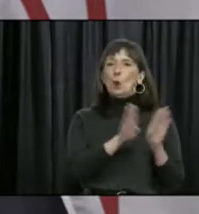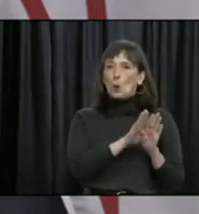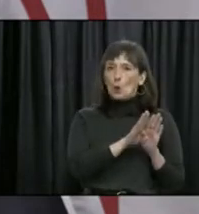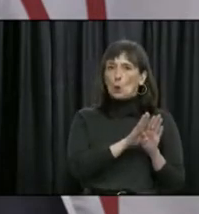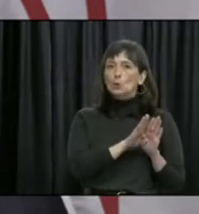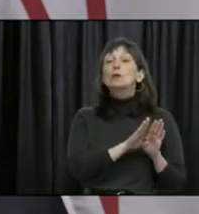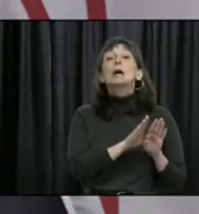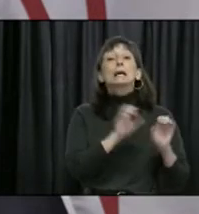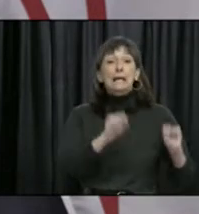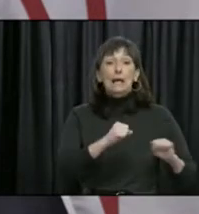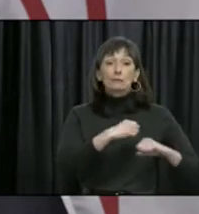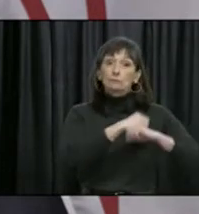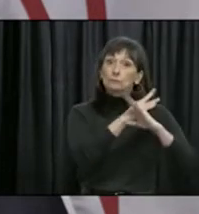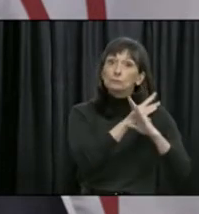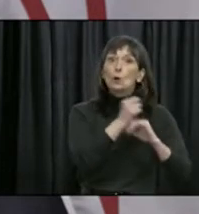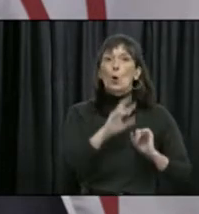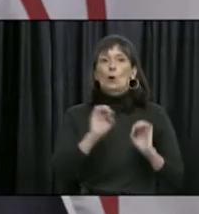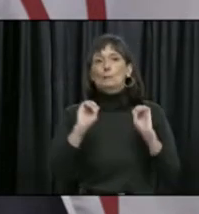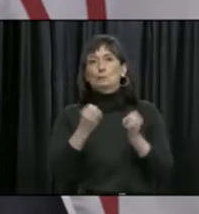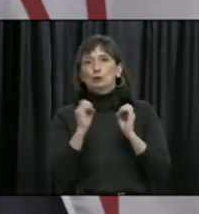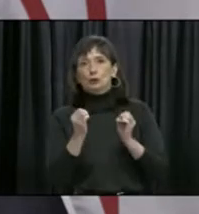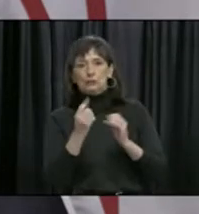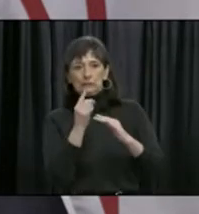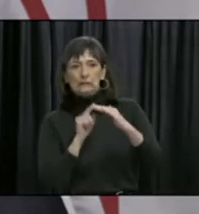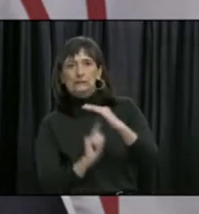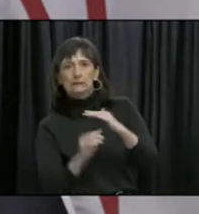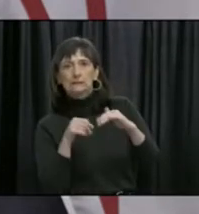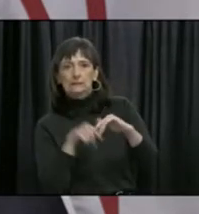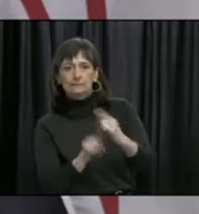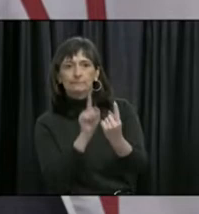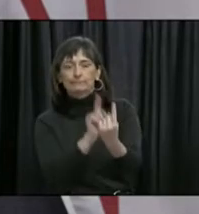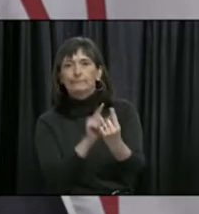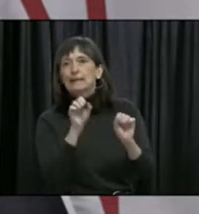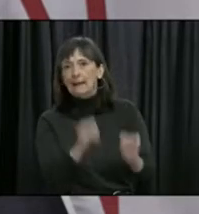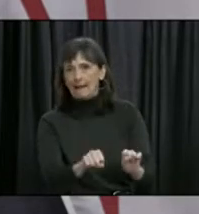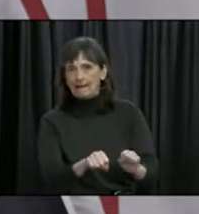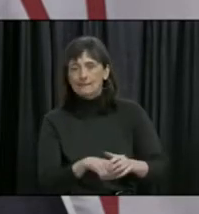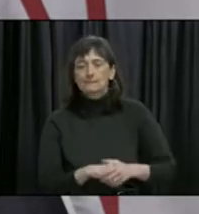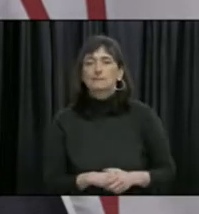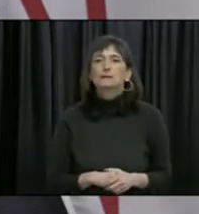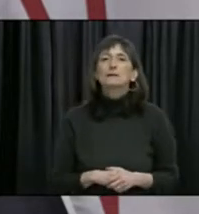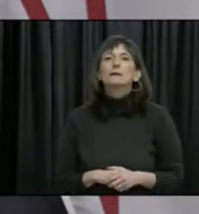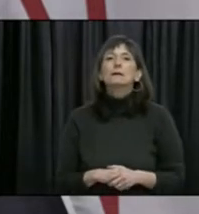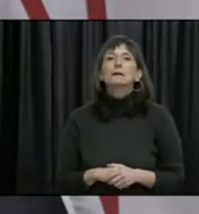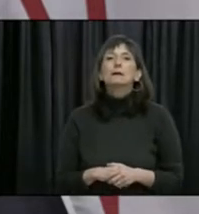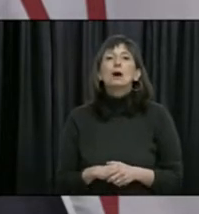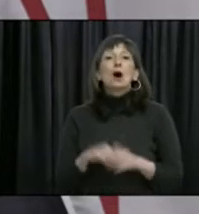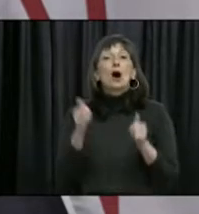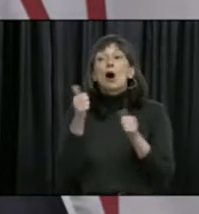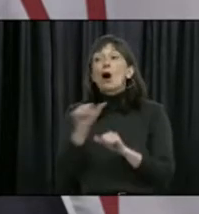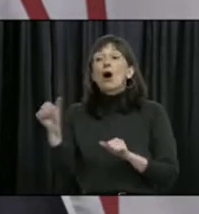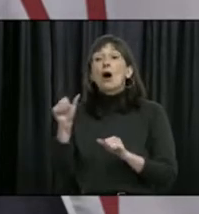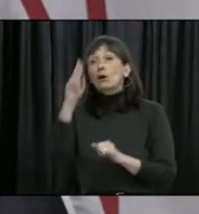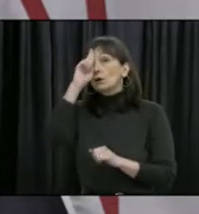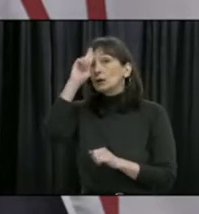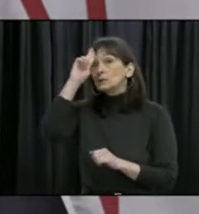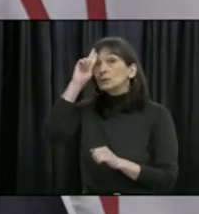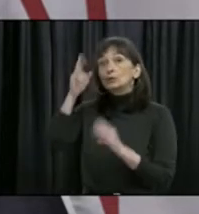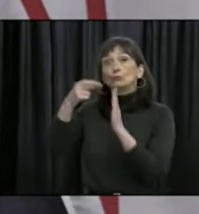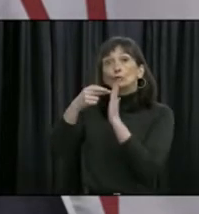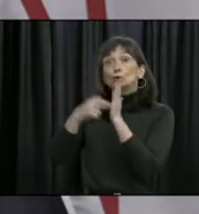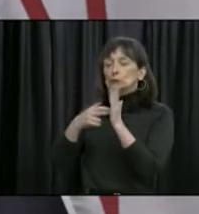and with virtual care options available for non-urgent care. All visitor restrictions in health care remain in place,